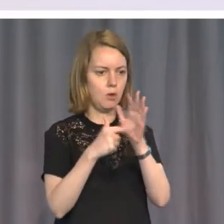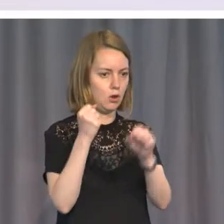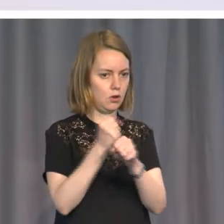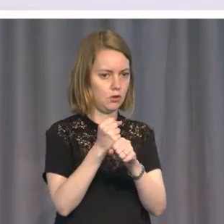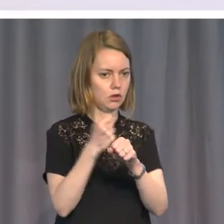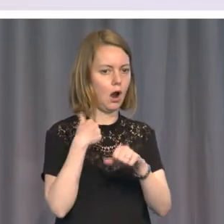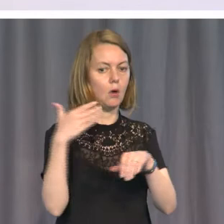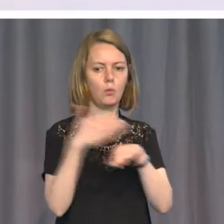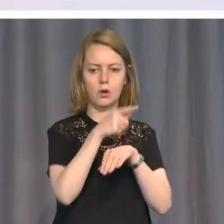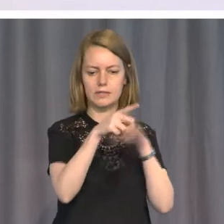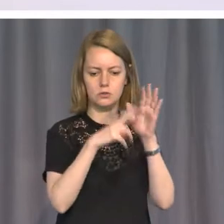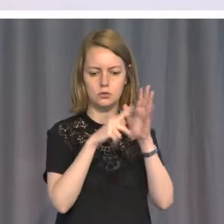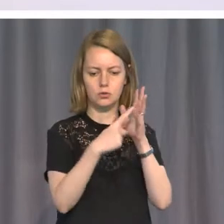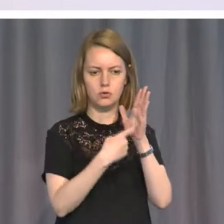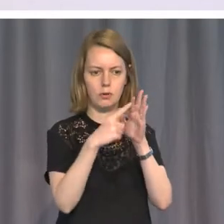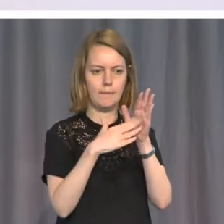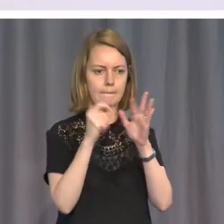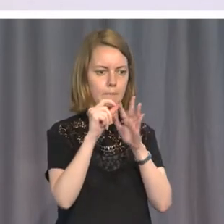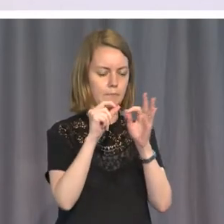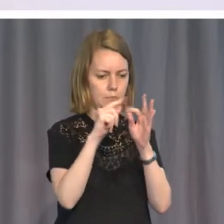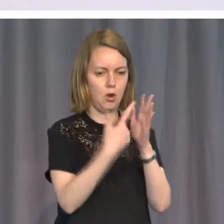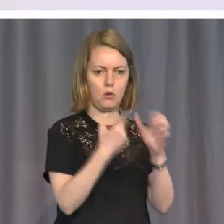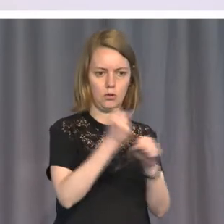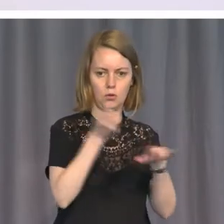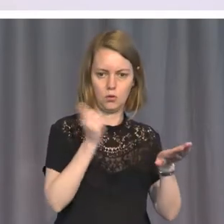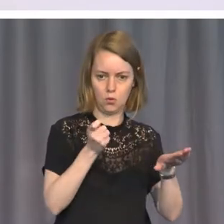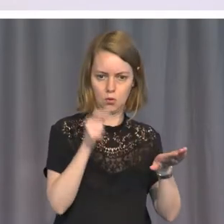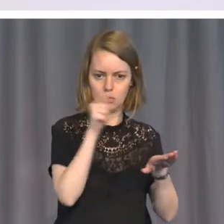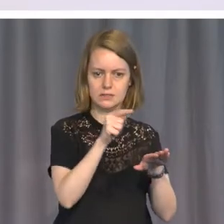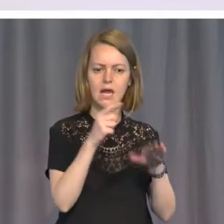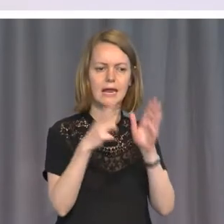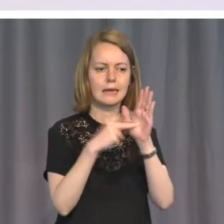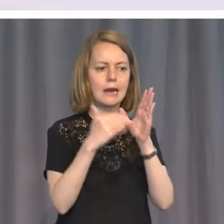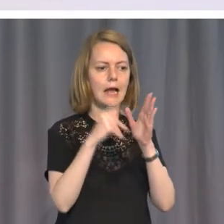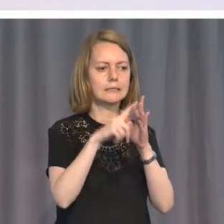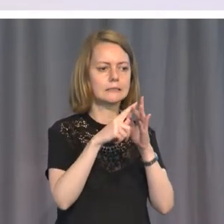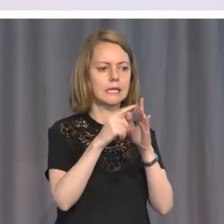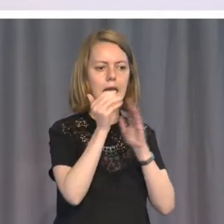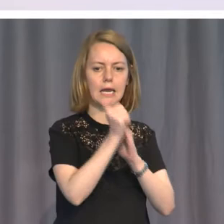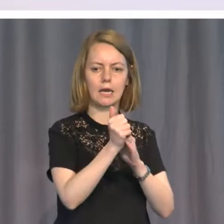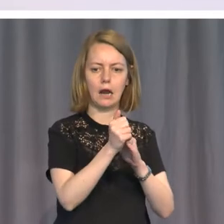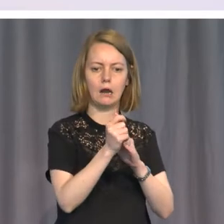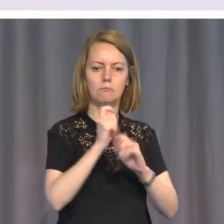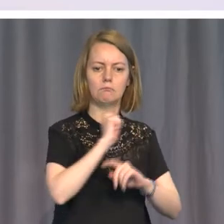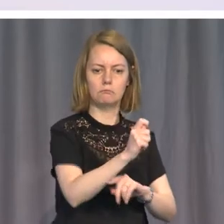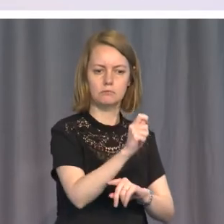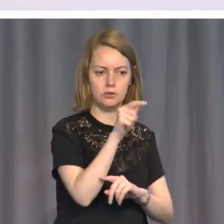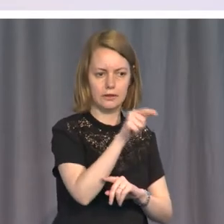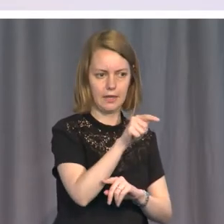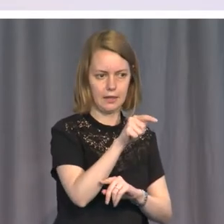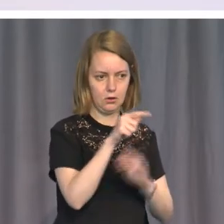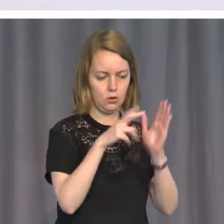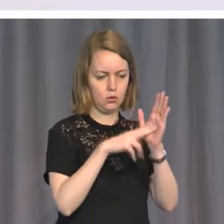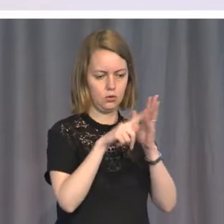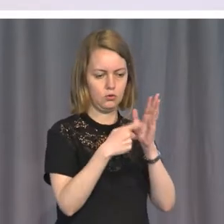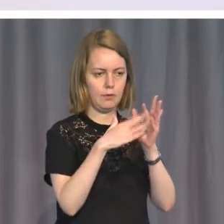trustee of the court where they put the Nazi leaders, convicted the Nazi leaders,